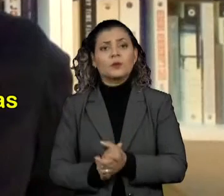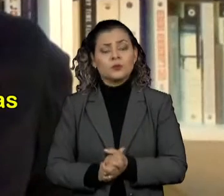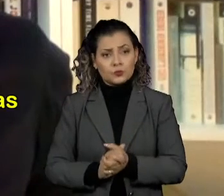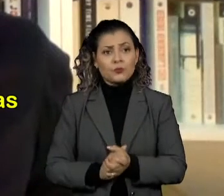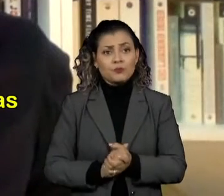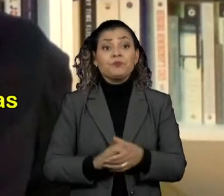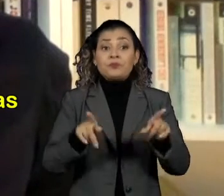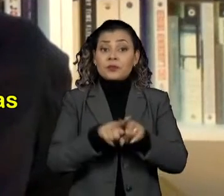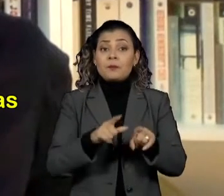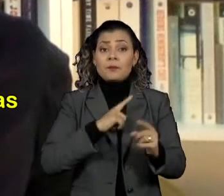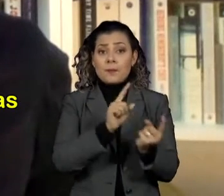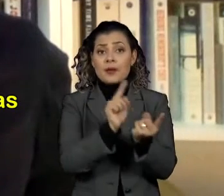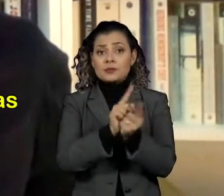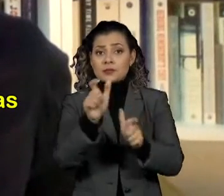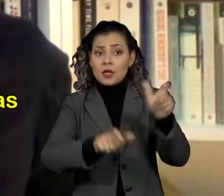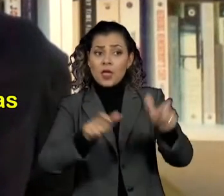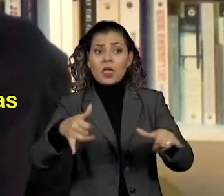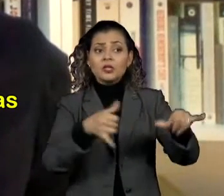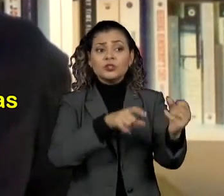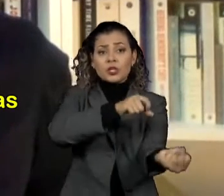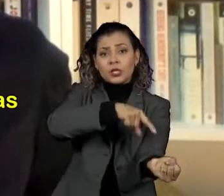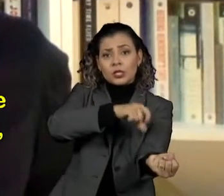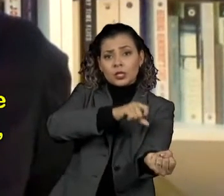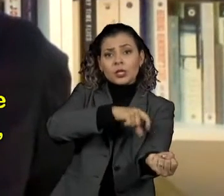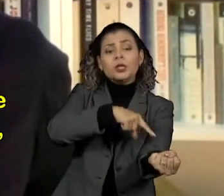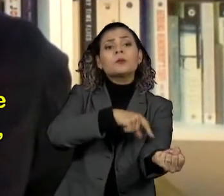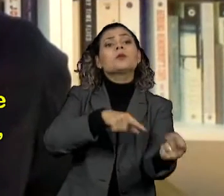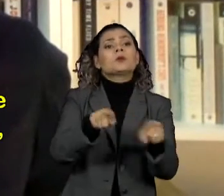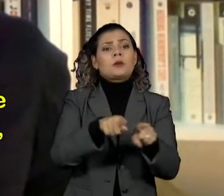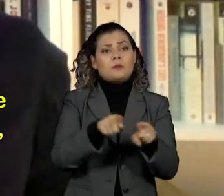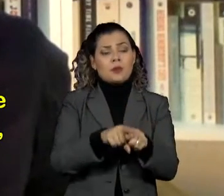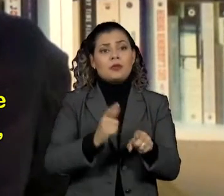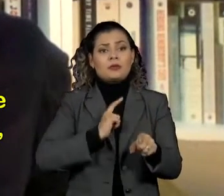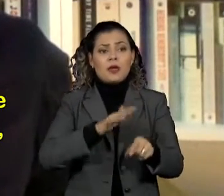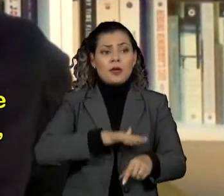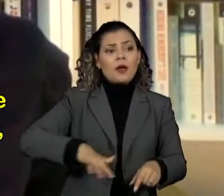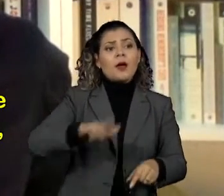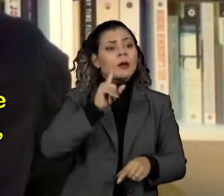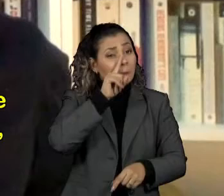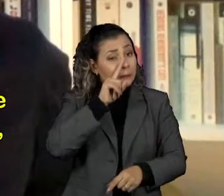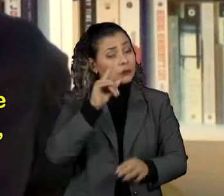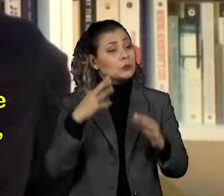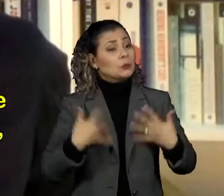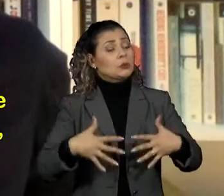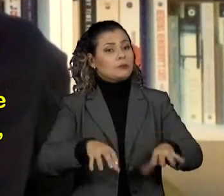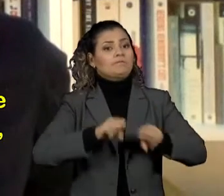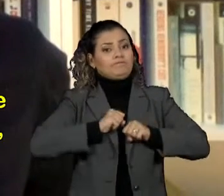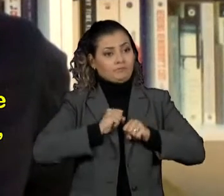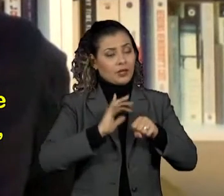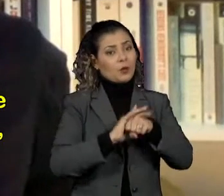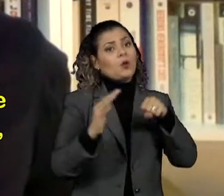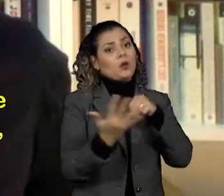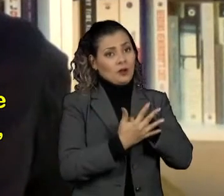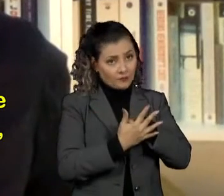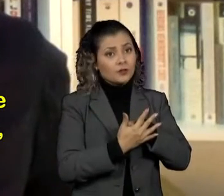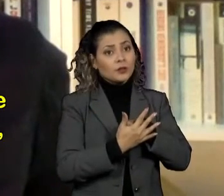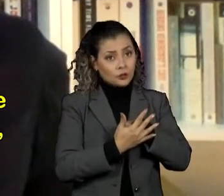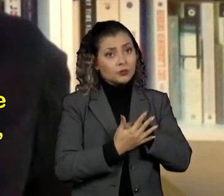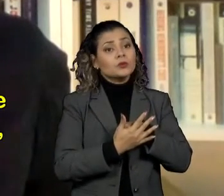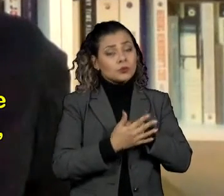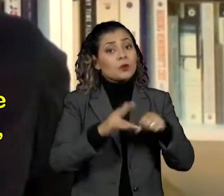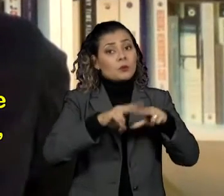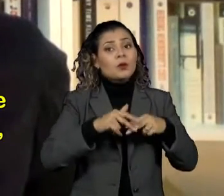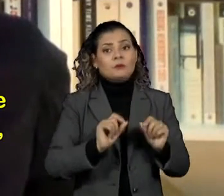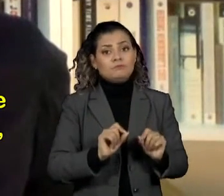Patients with chemotherapy and compromised immune systems obviously have a greater danger of getting complications from